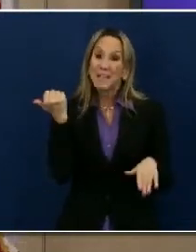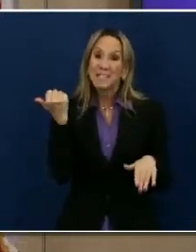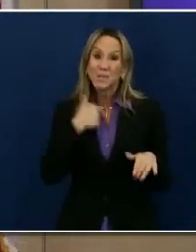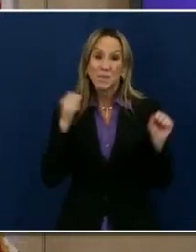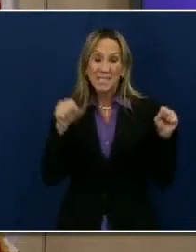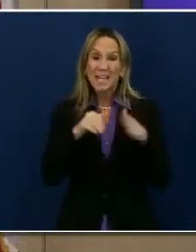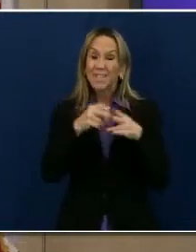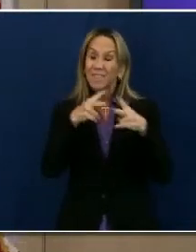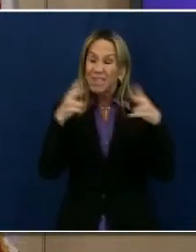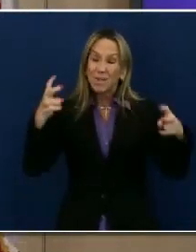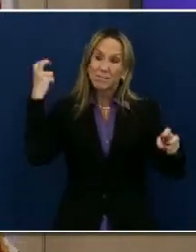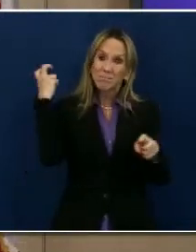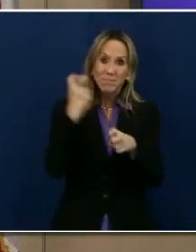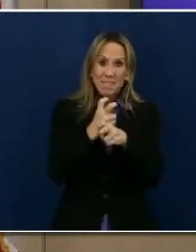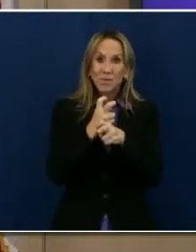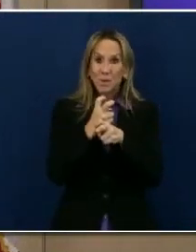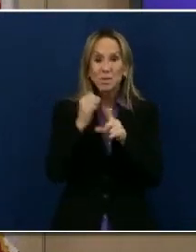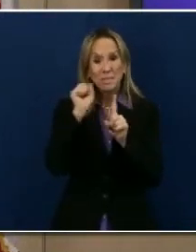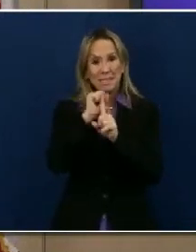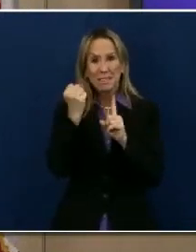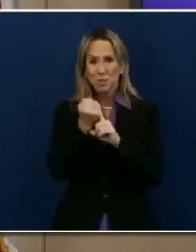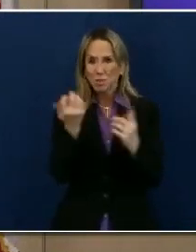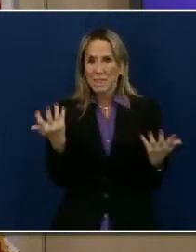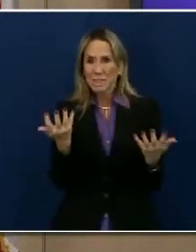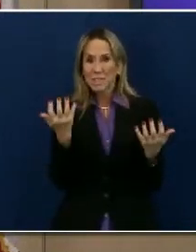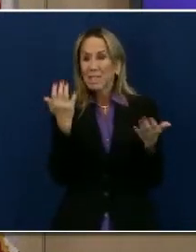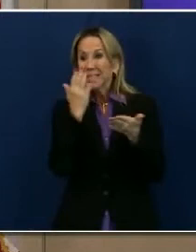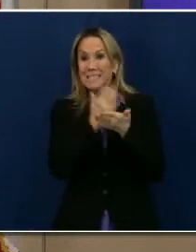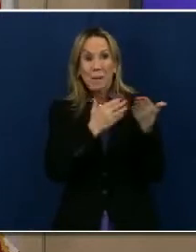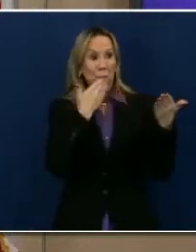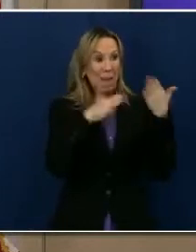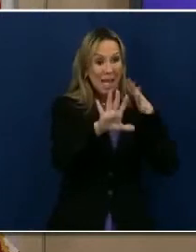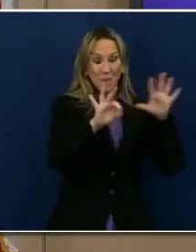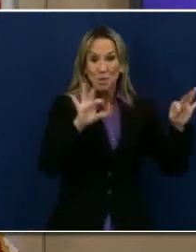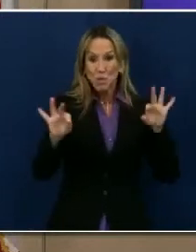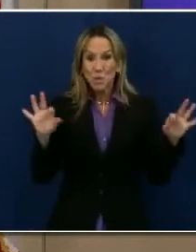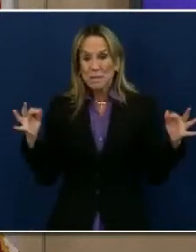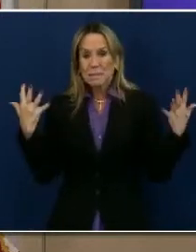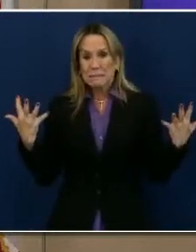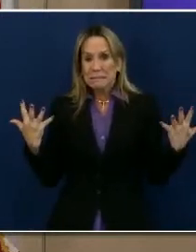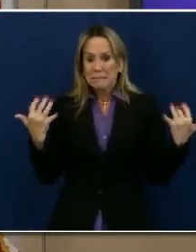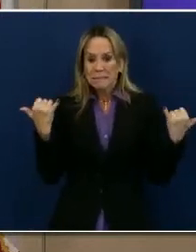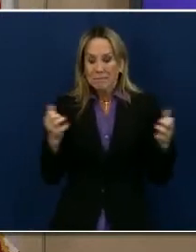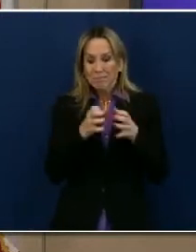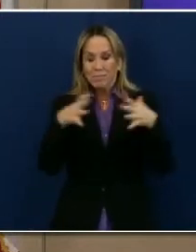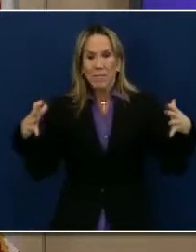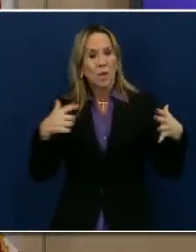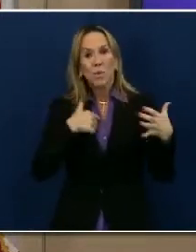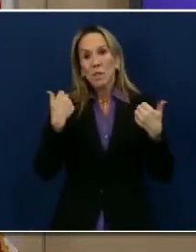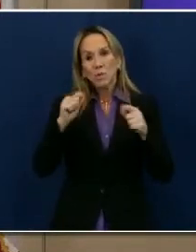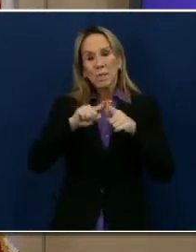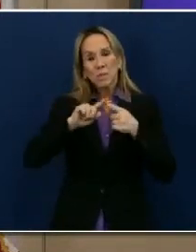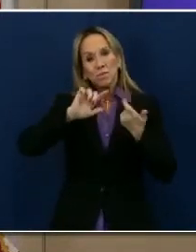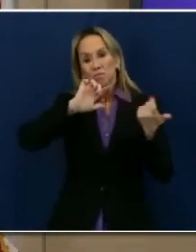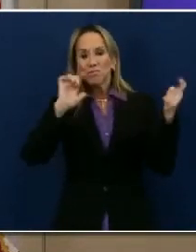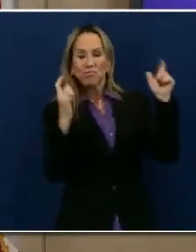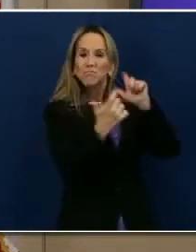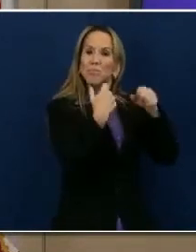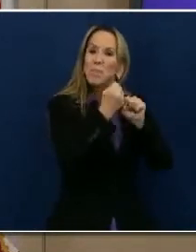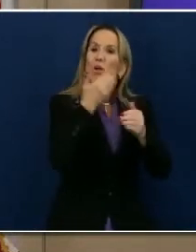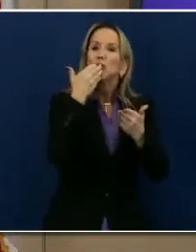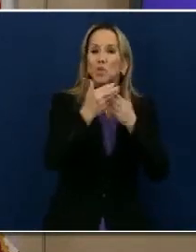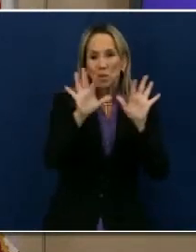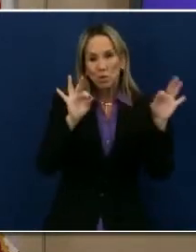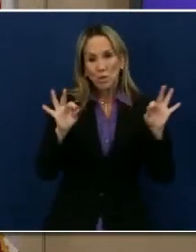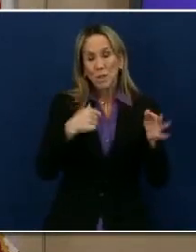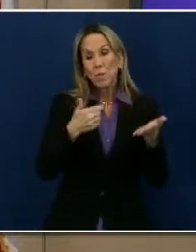situation where we face a series of bad choices, and we're trying to make the choices that can guide our region through this most responsibly and most safely. And